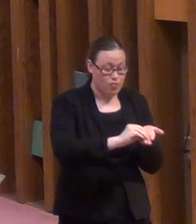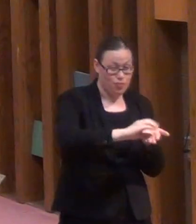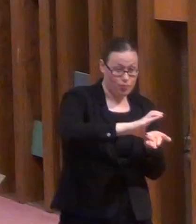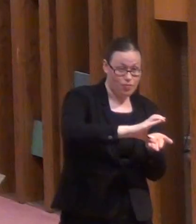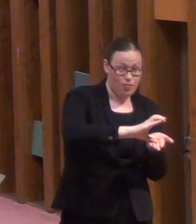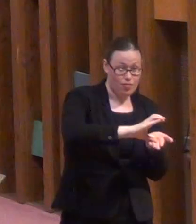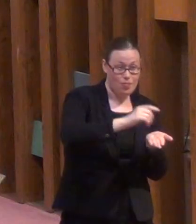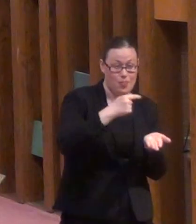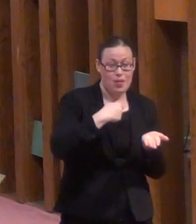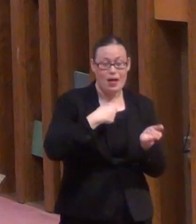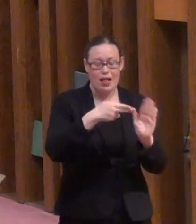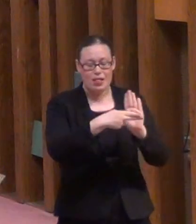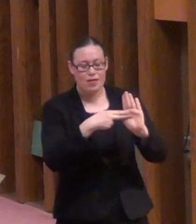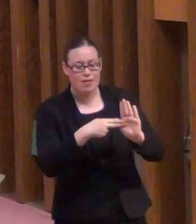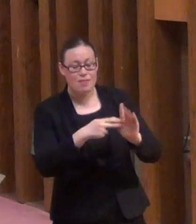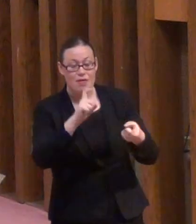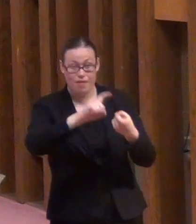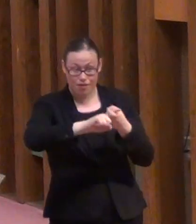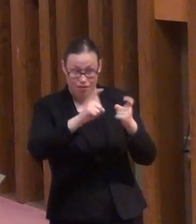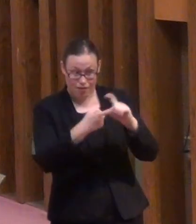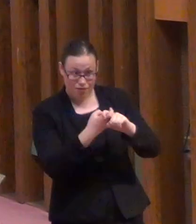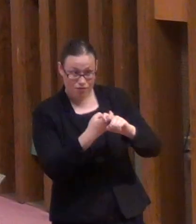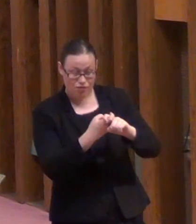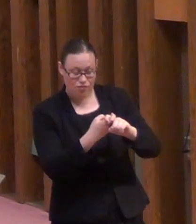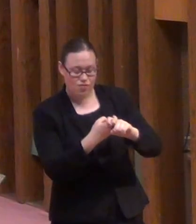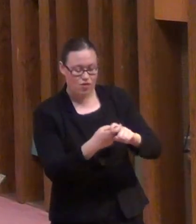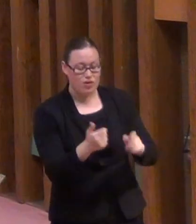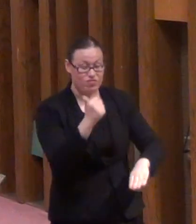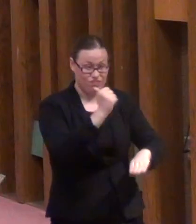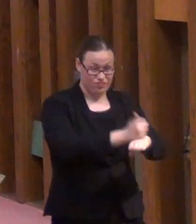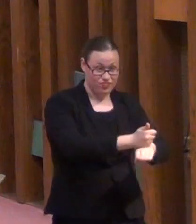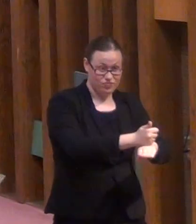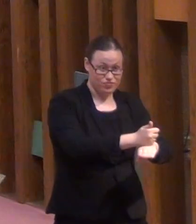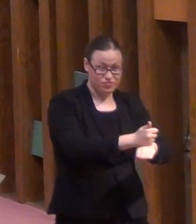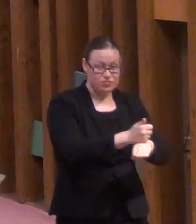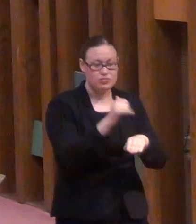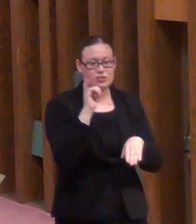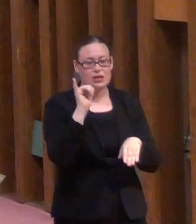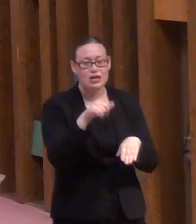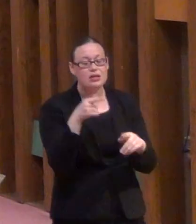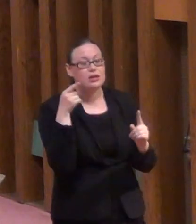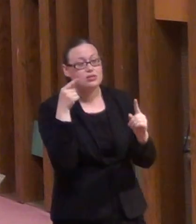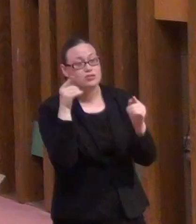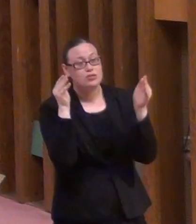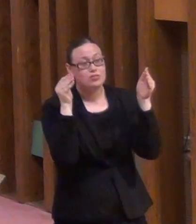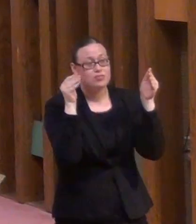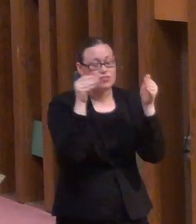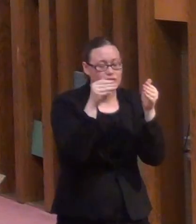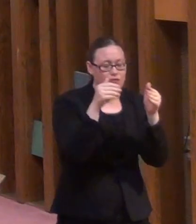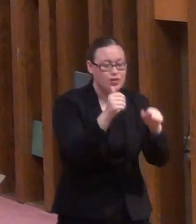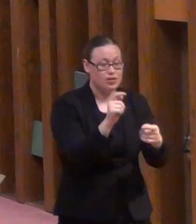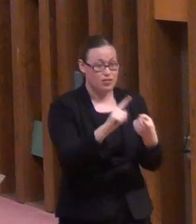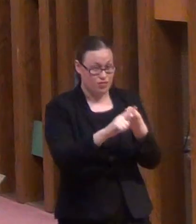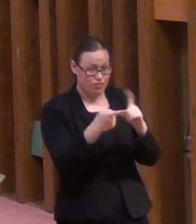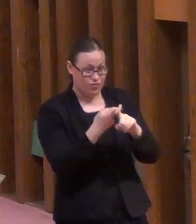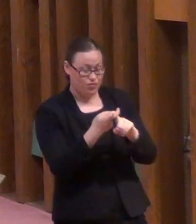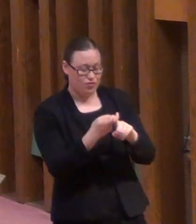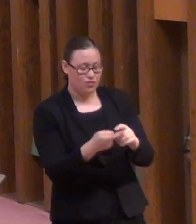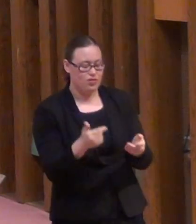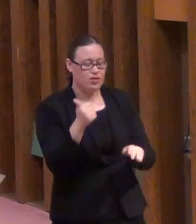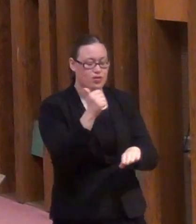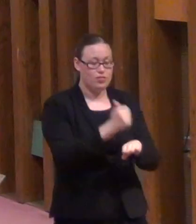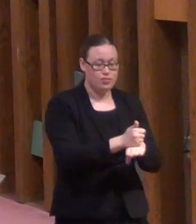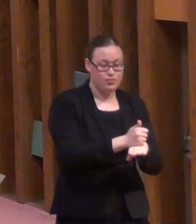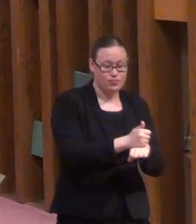me. I'm not taking credit for it. But that's really what we're about. Friend-raising. The second thing that it's good